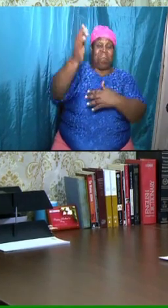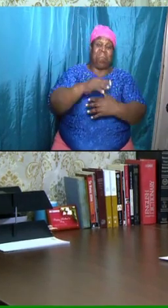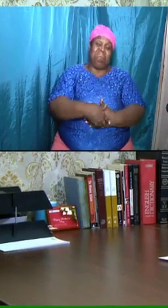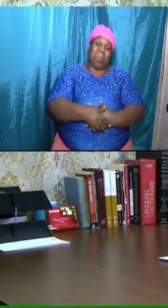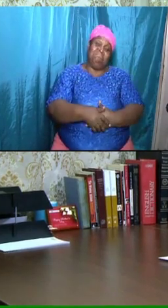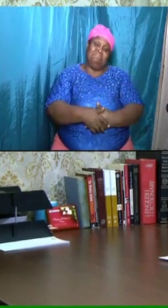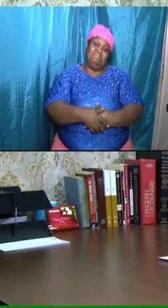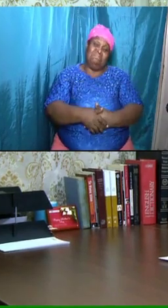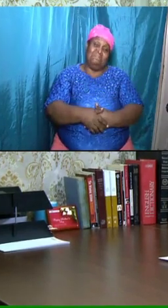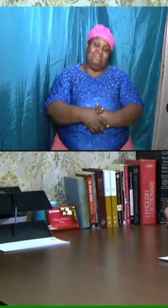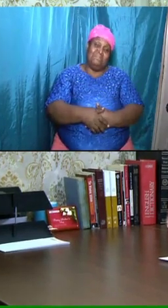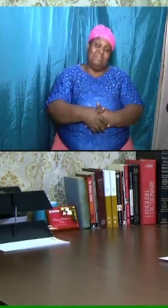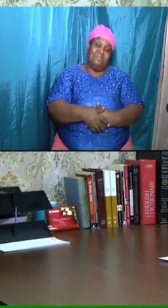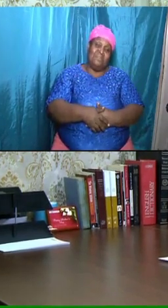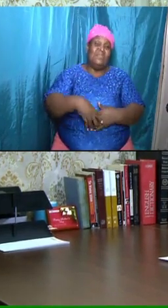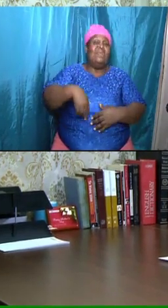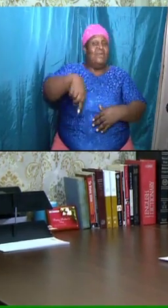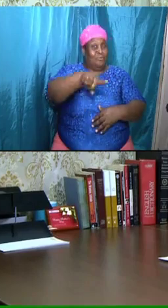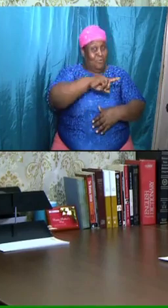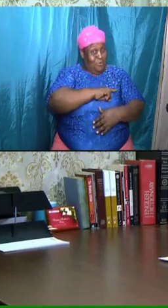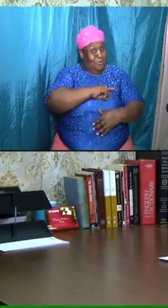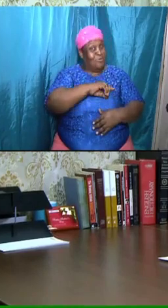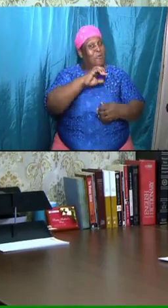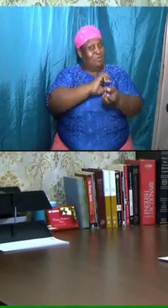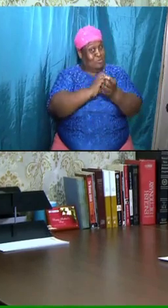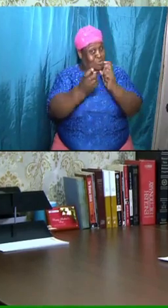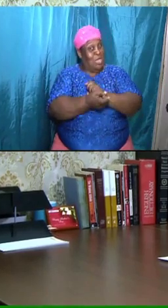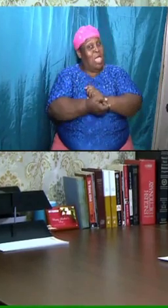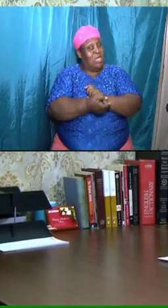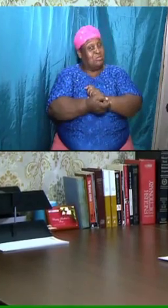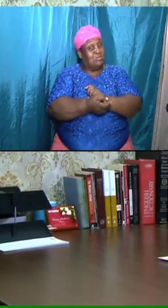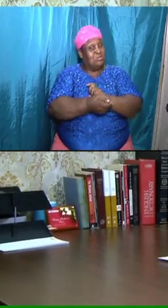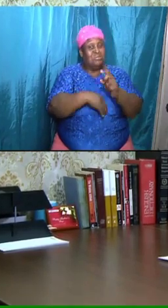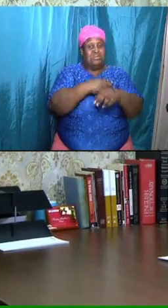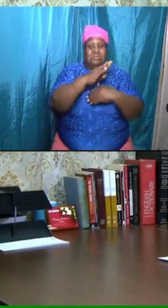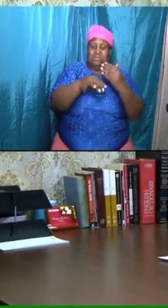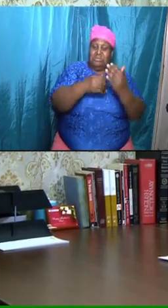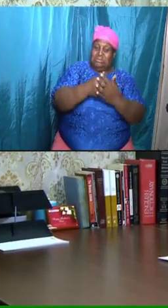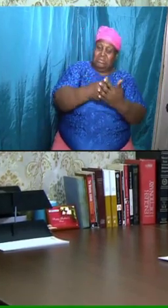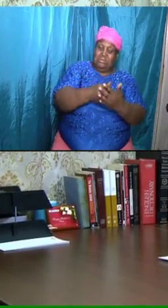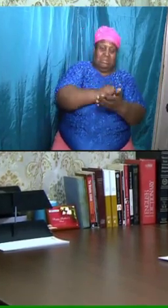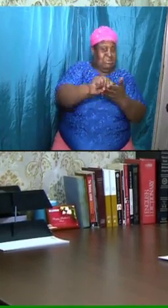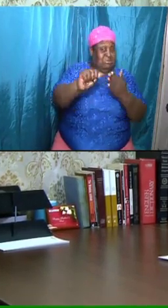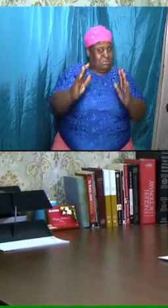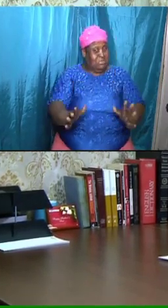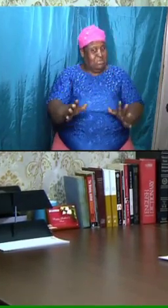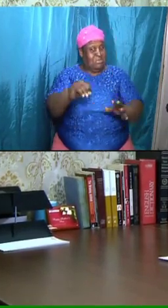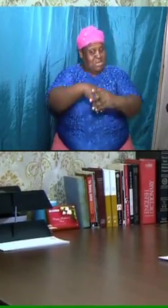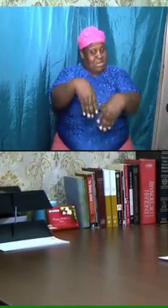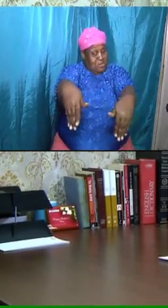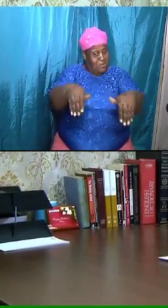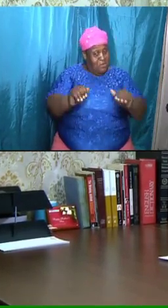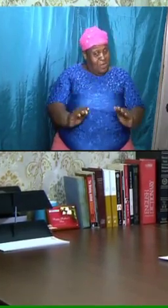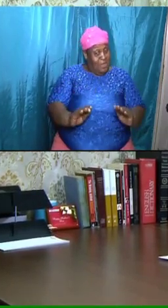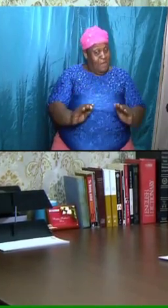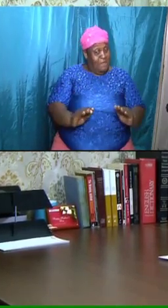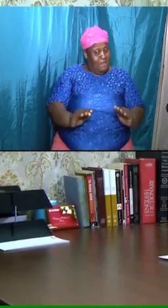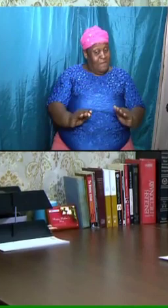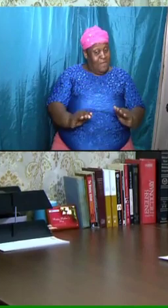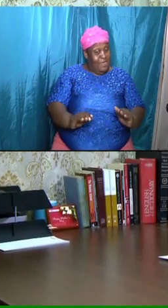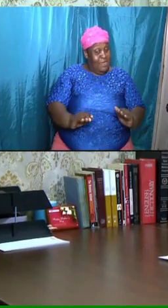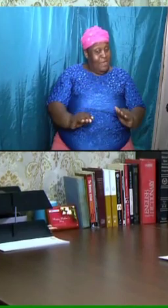those that are in the grave, it is, their bodies, all the atoms, everything is going to come together. It will be changed,